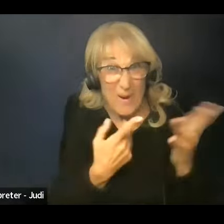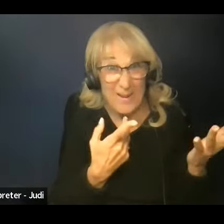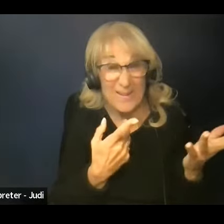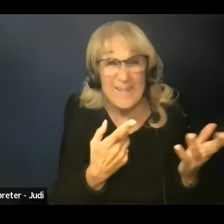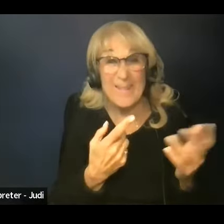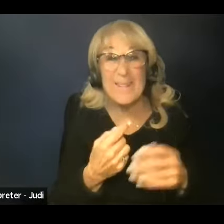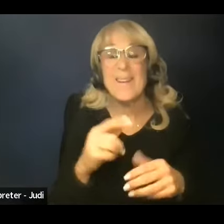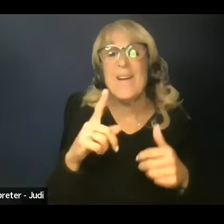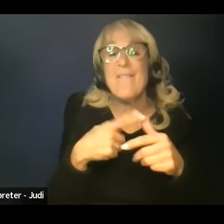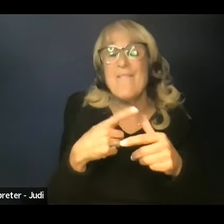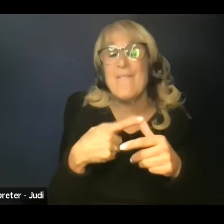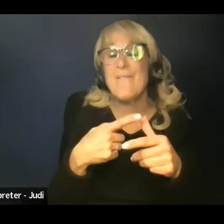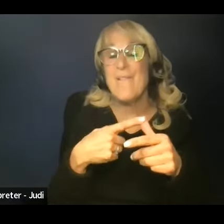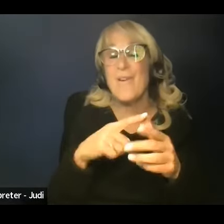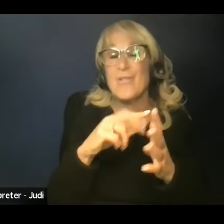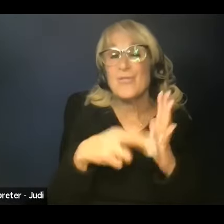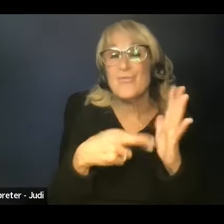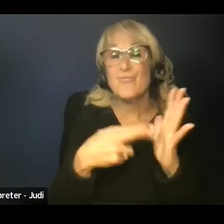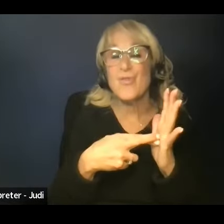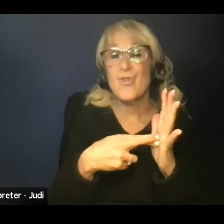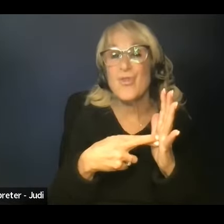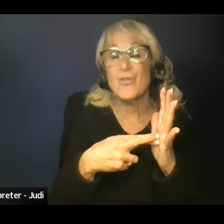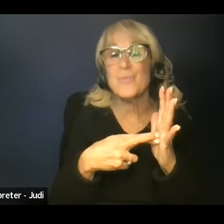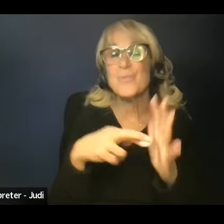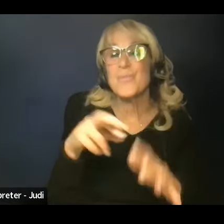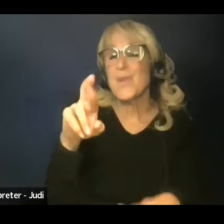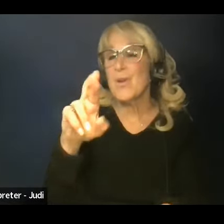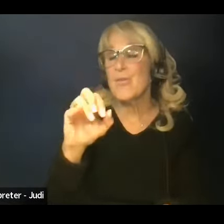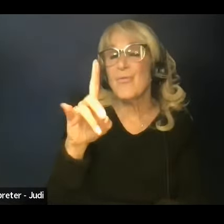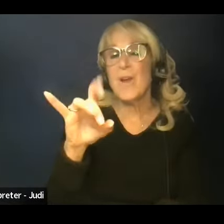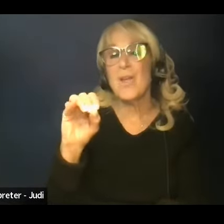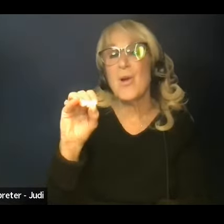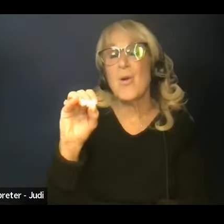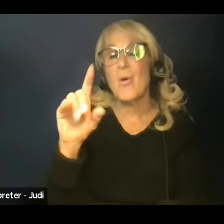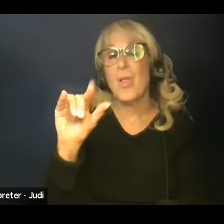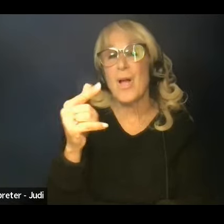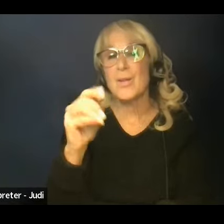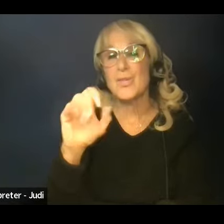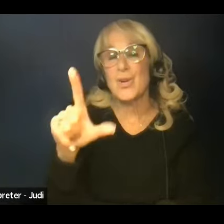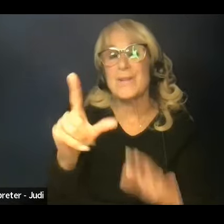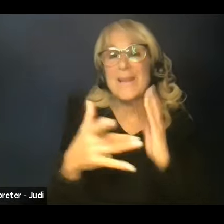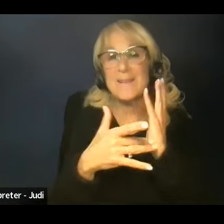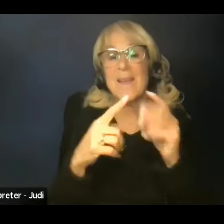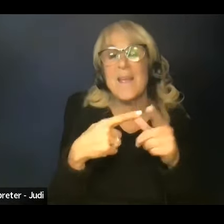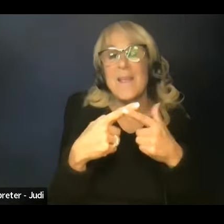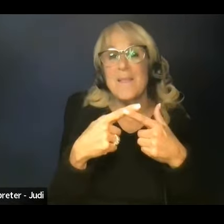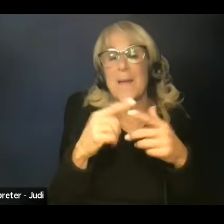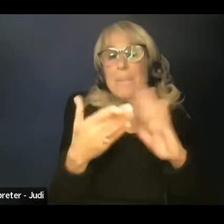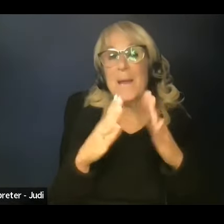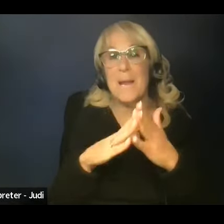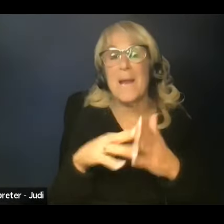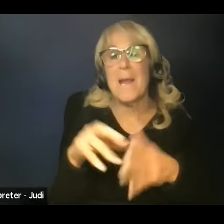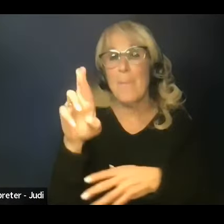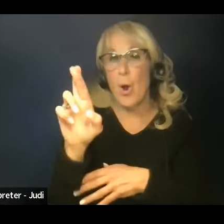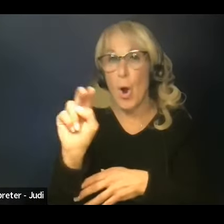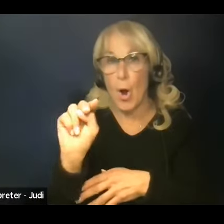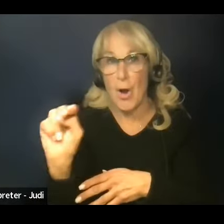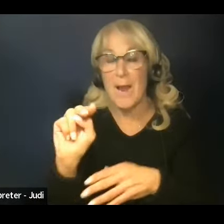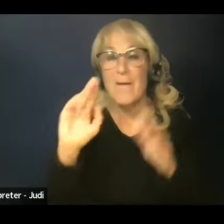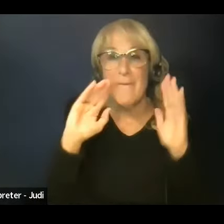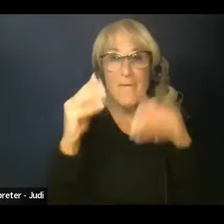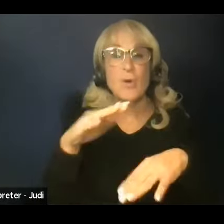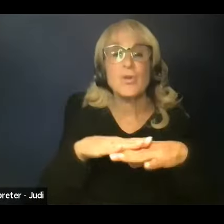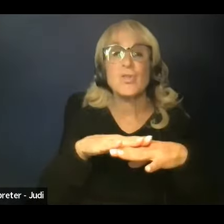Her first role was as a radiological technologist. Years later, she became a registered nurse with a focus on critical